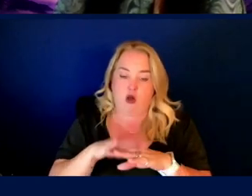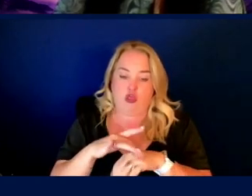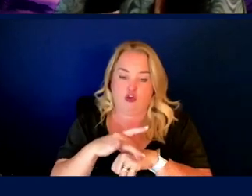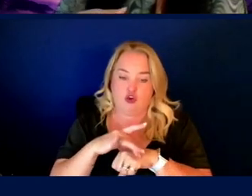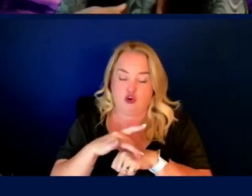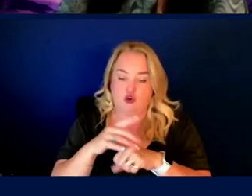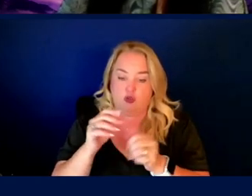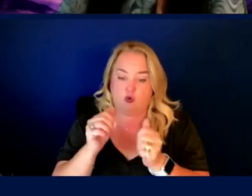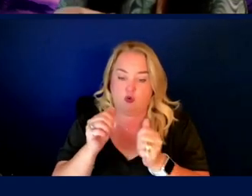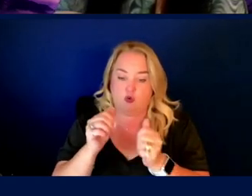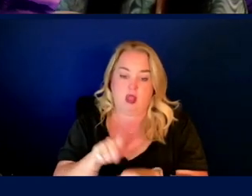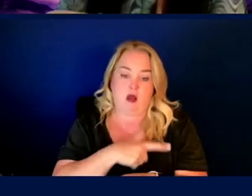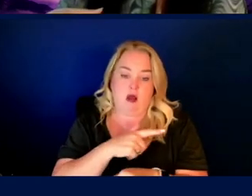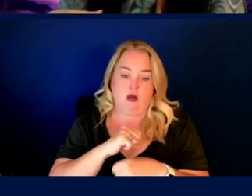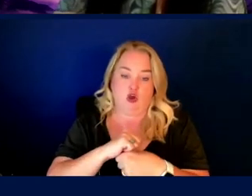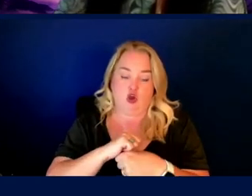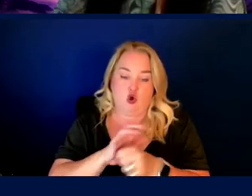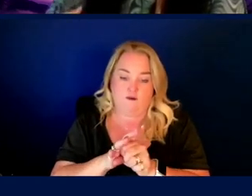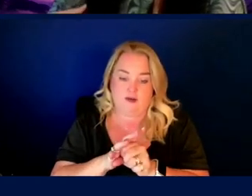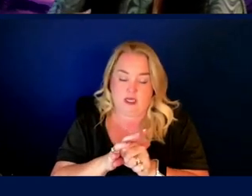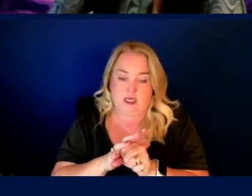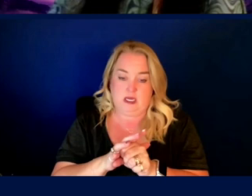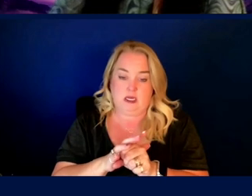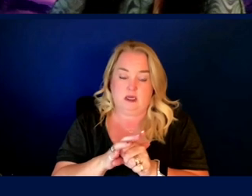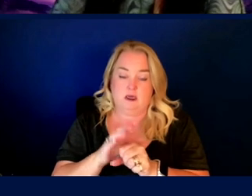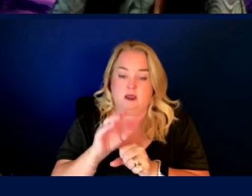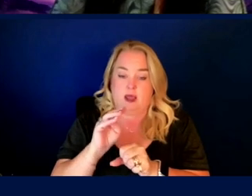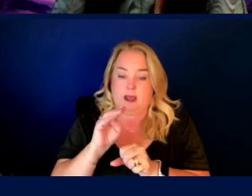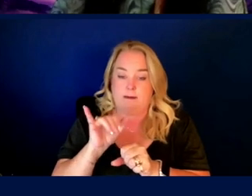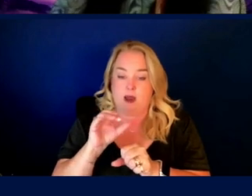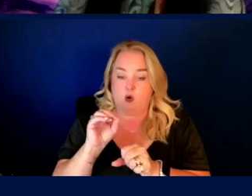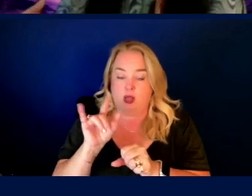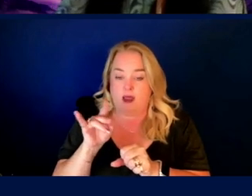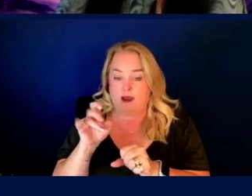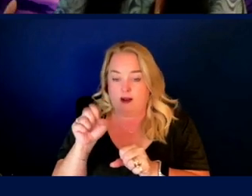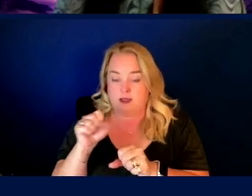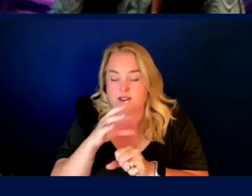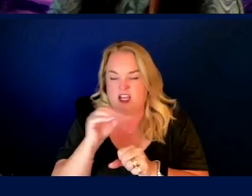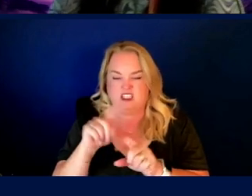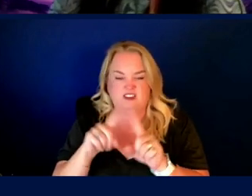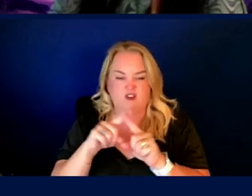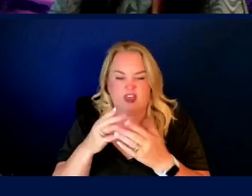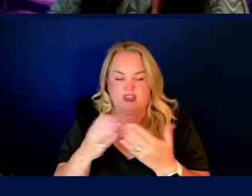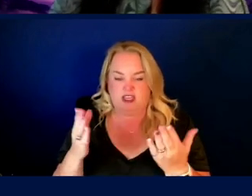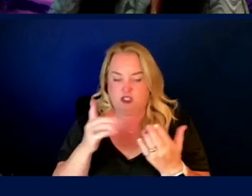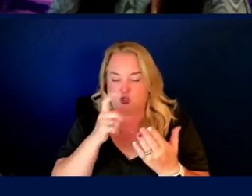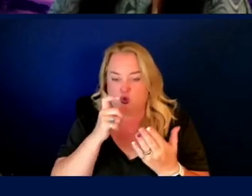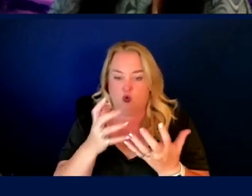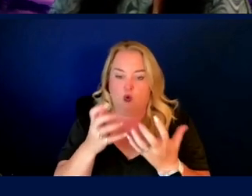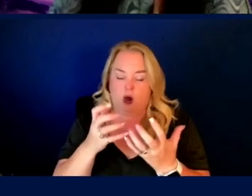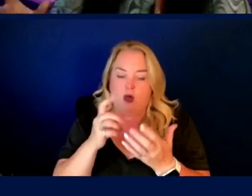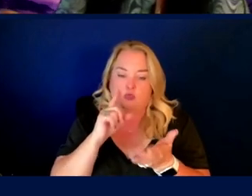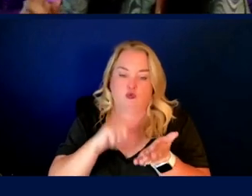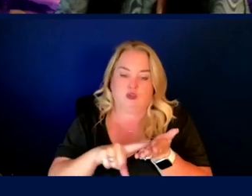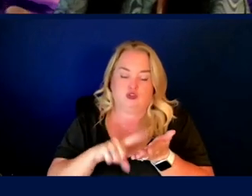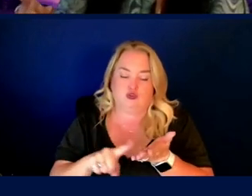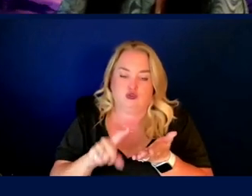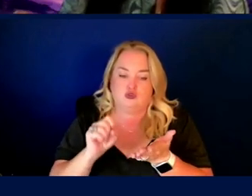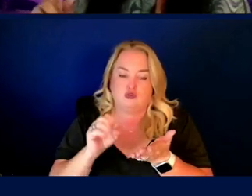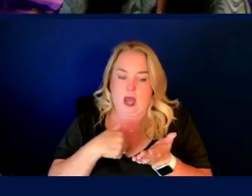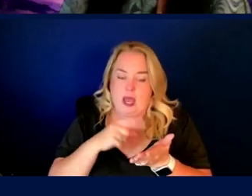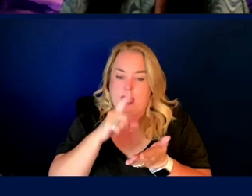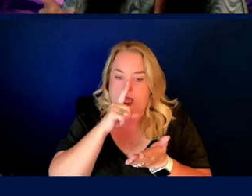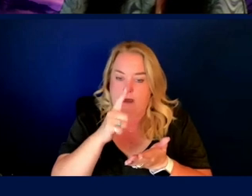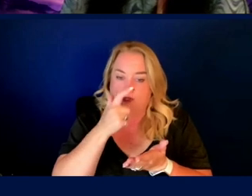the long COVID communities and myalgic encephalomyelitis or ME communities driving and championing for research on earth. So I'm very personally